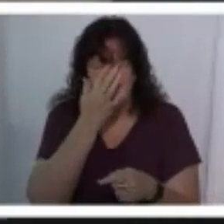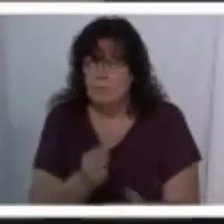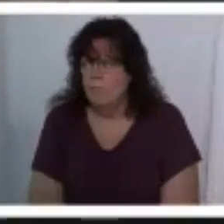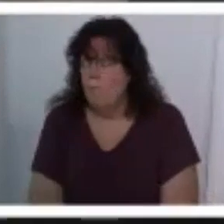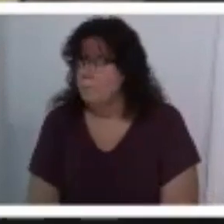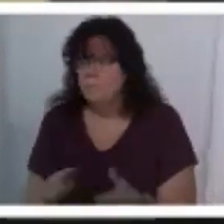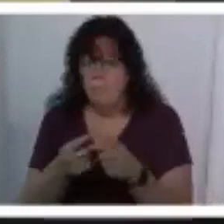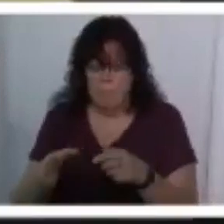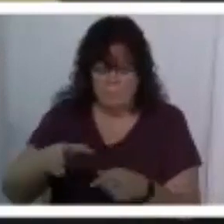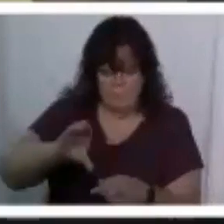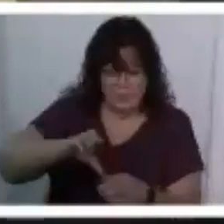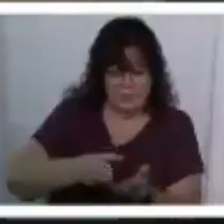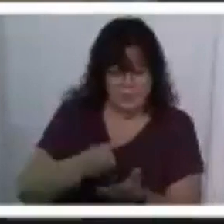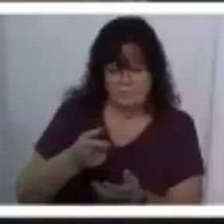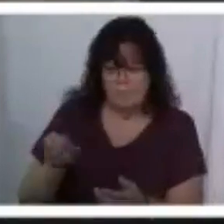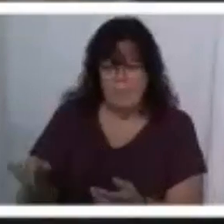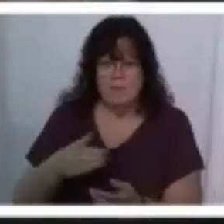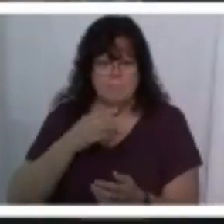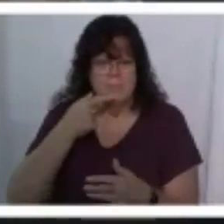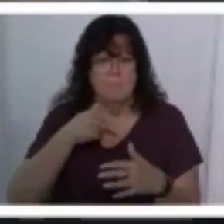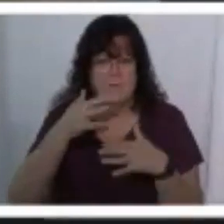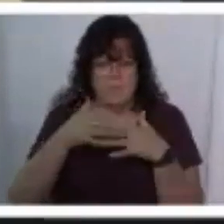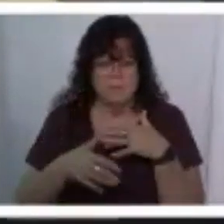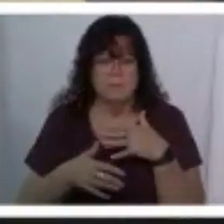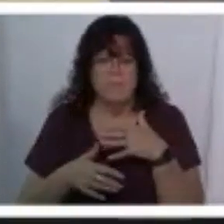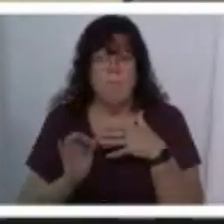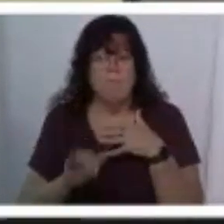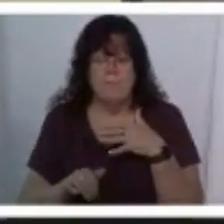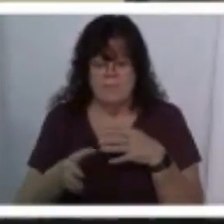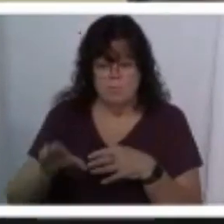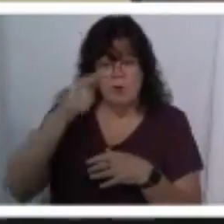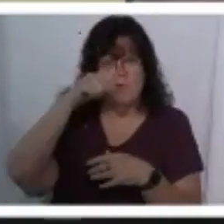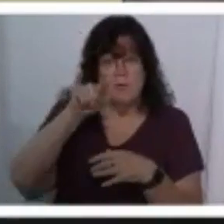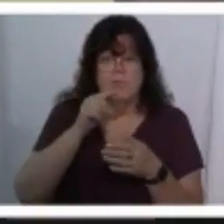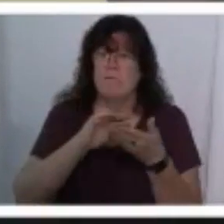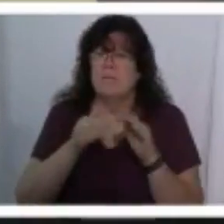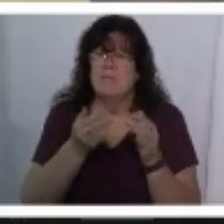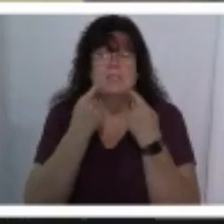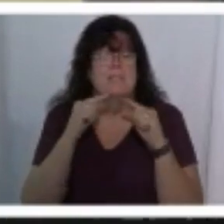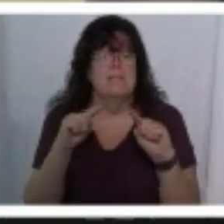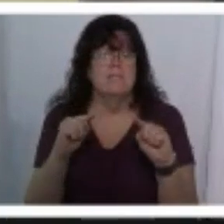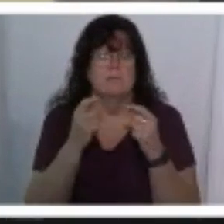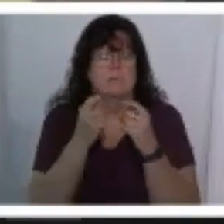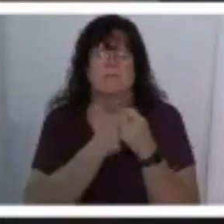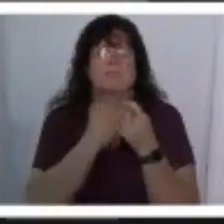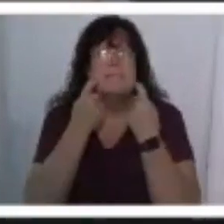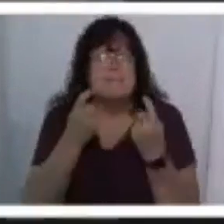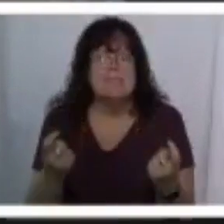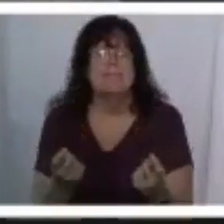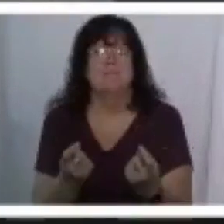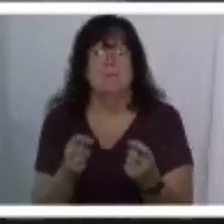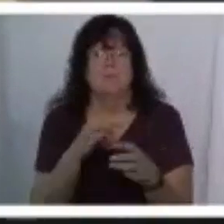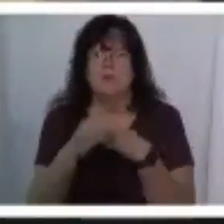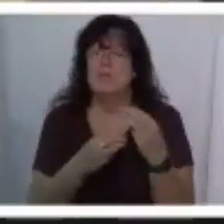then he poured out the cup and he said this is my blood which is poured out for you for the forgiveness of the sin of the world take all